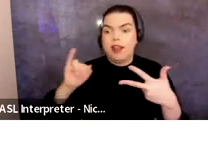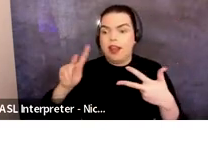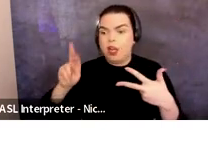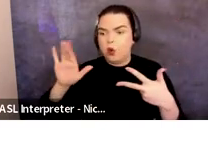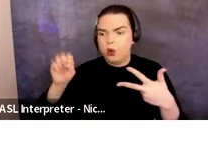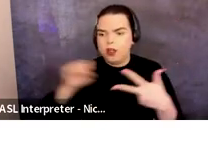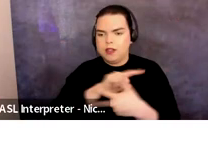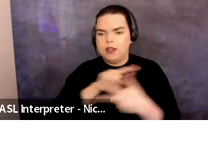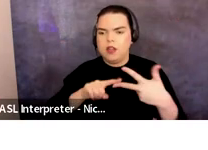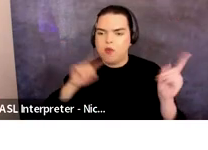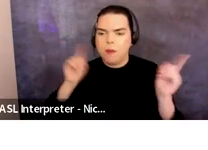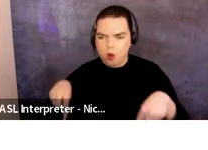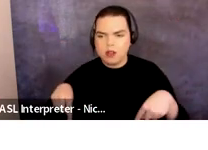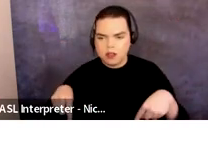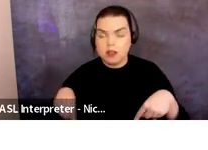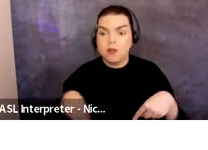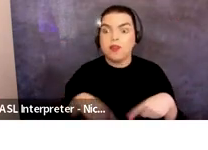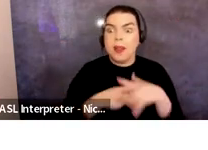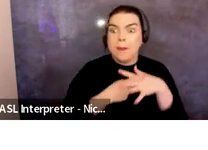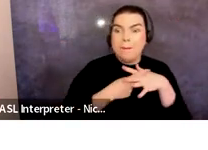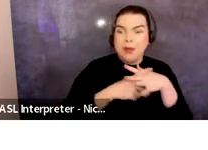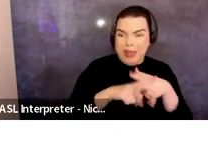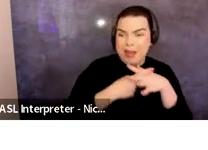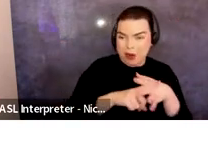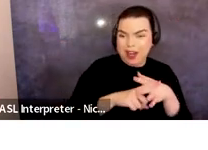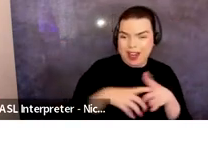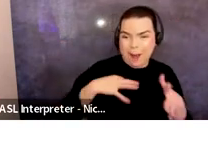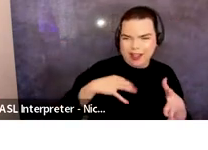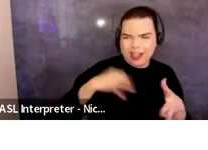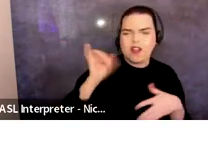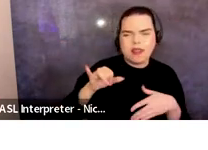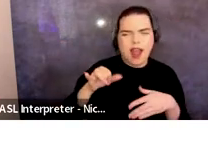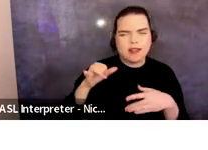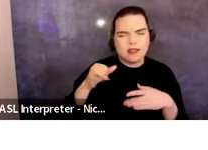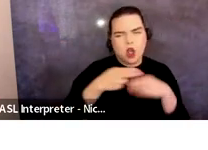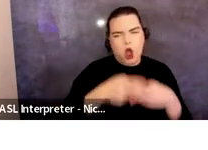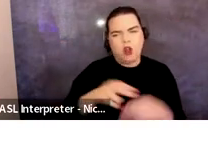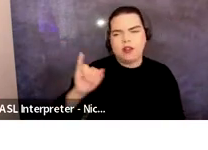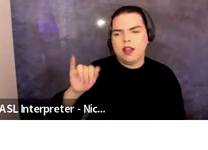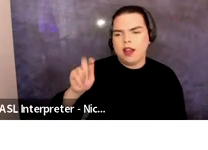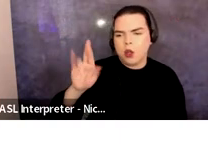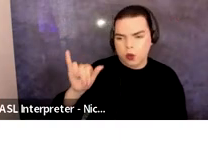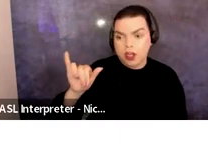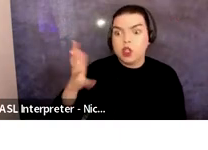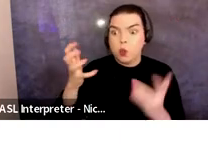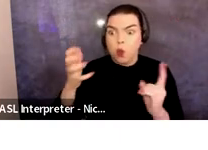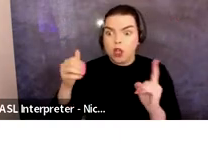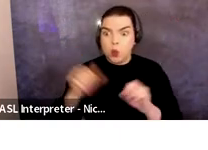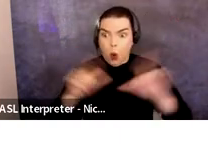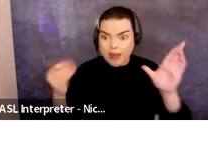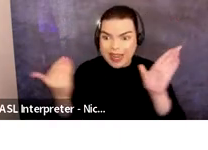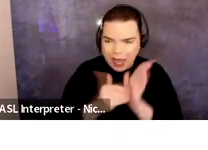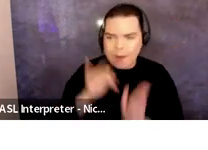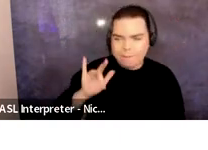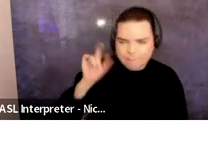This application, the preliminary application, we refer to as an inquiry. So in order to return to your application you will need to click